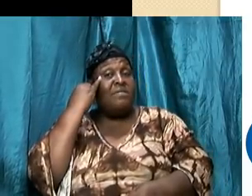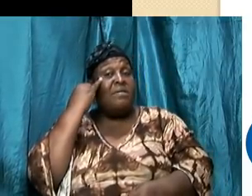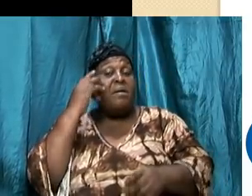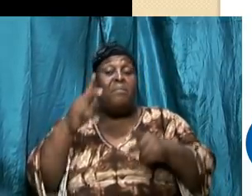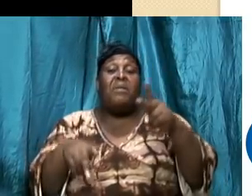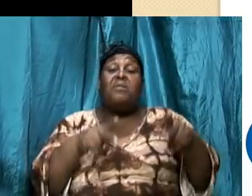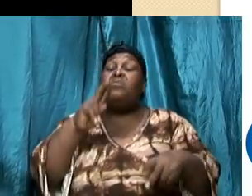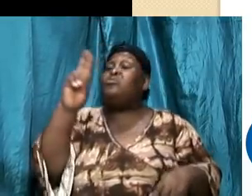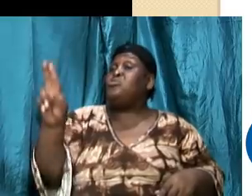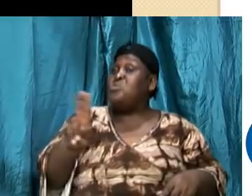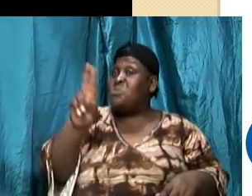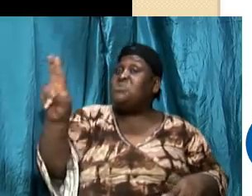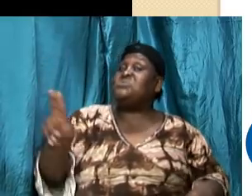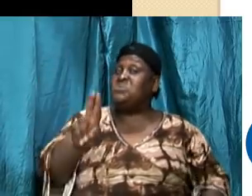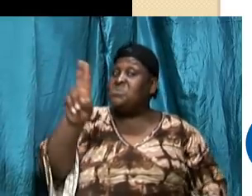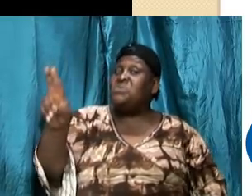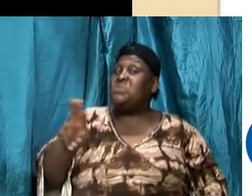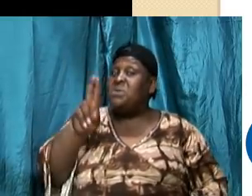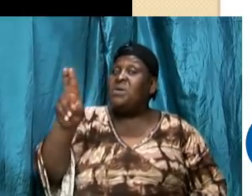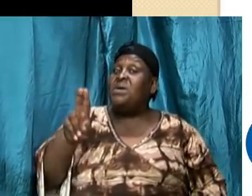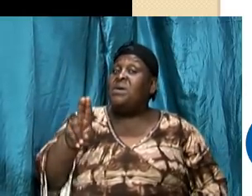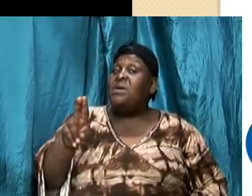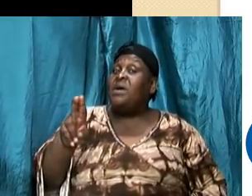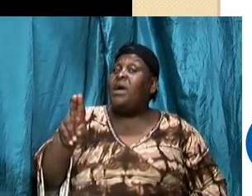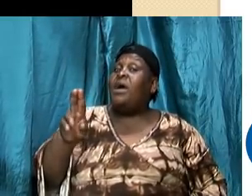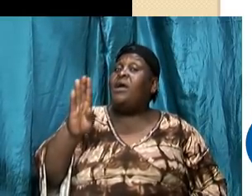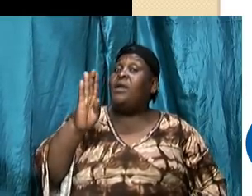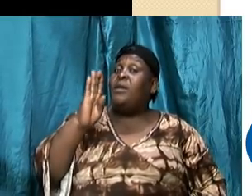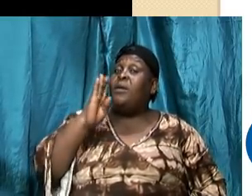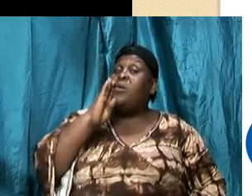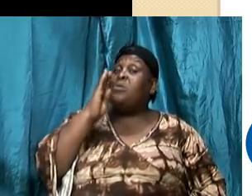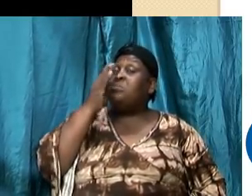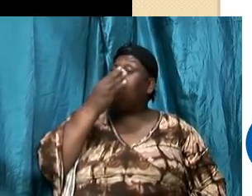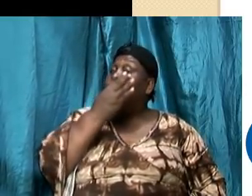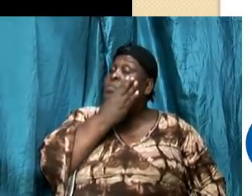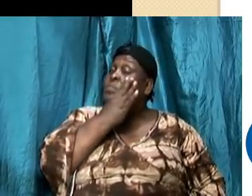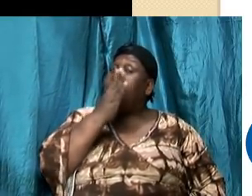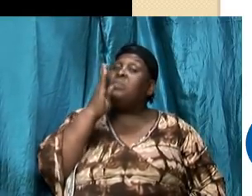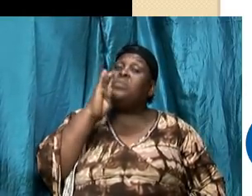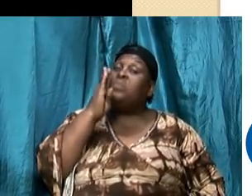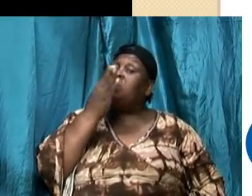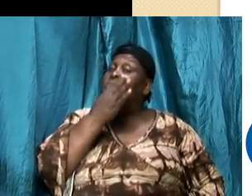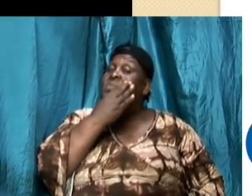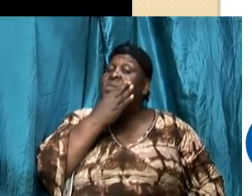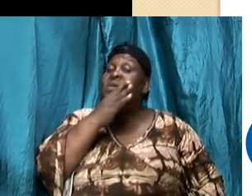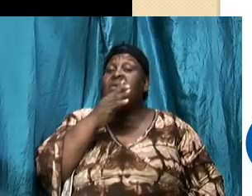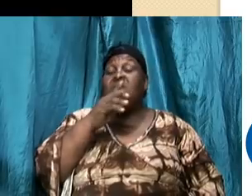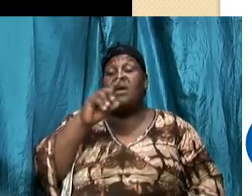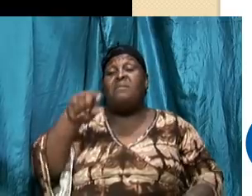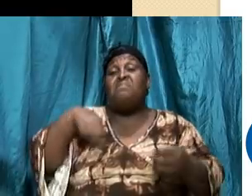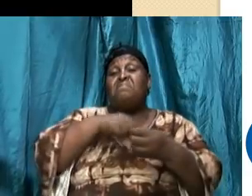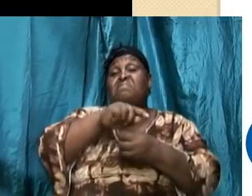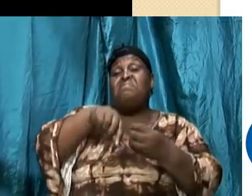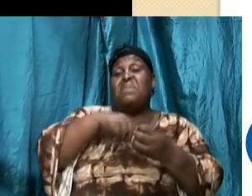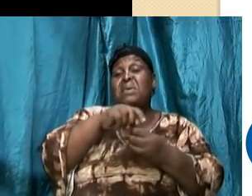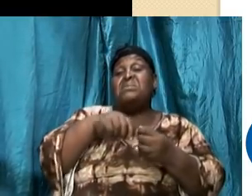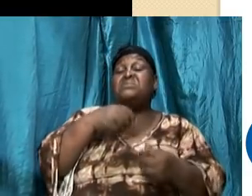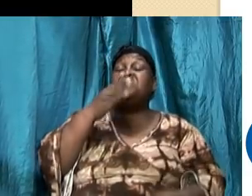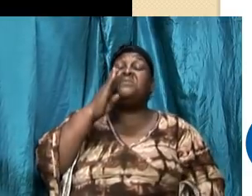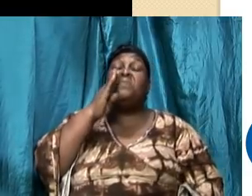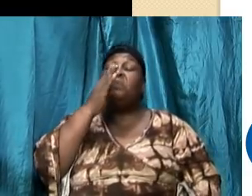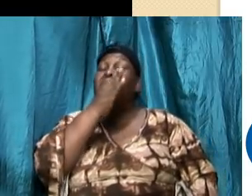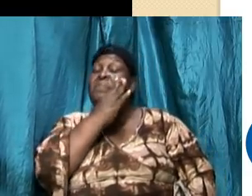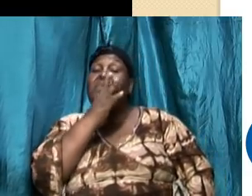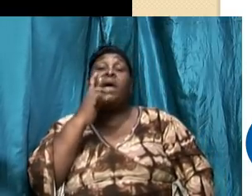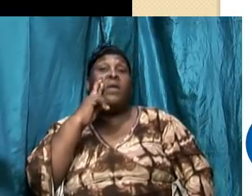used to be at the bar and we try every kind of mixture and we know the mix yes